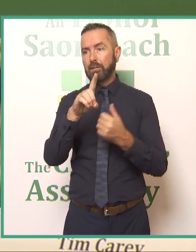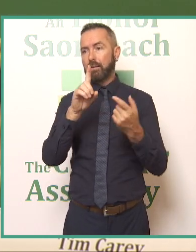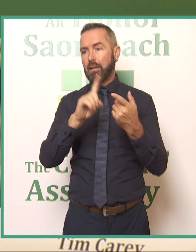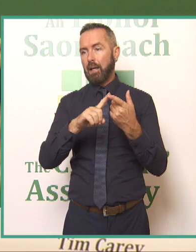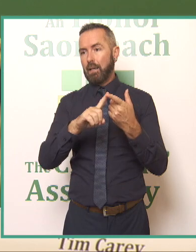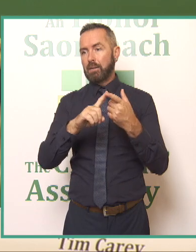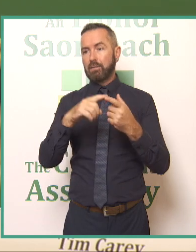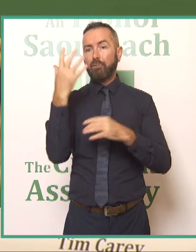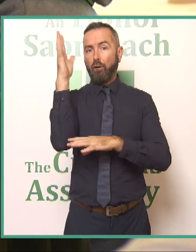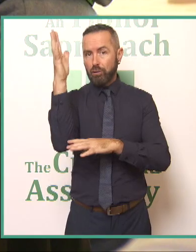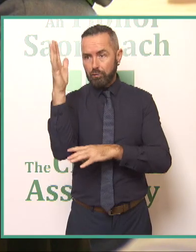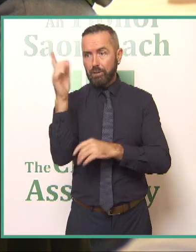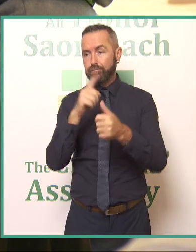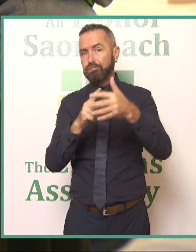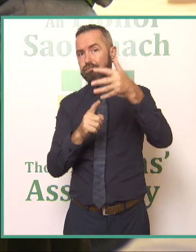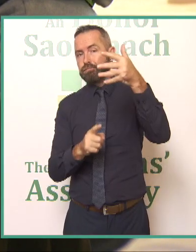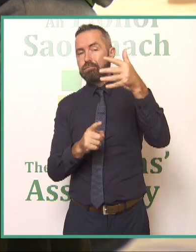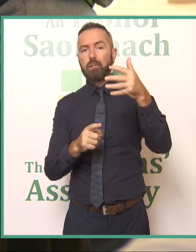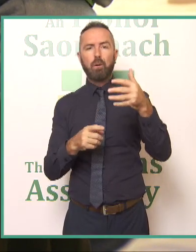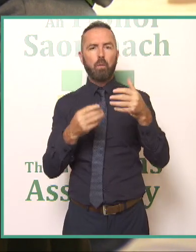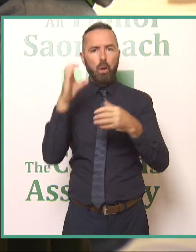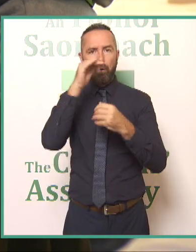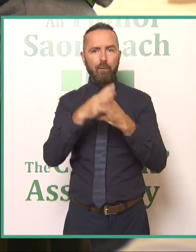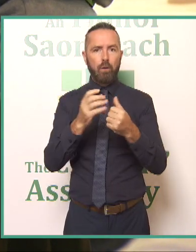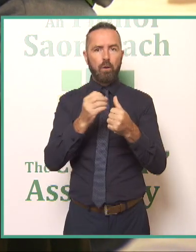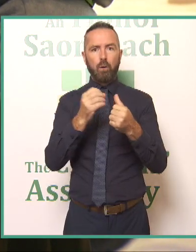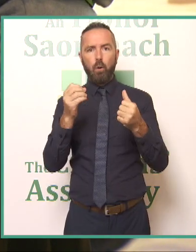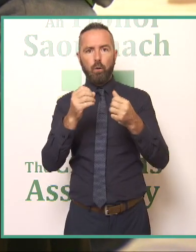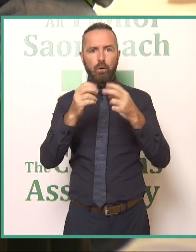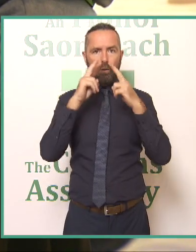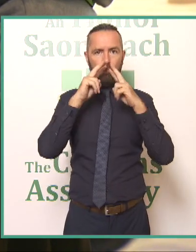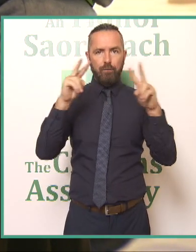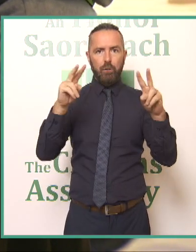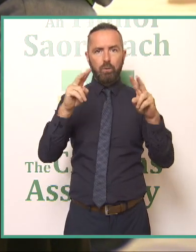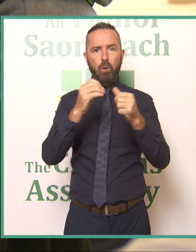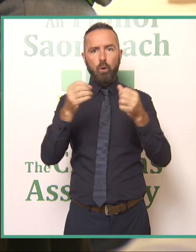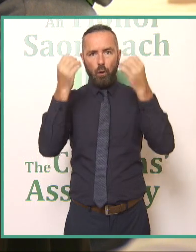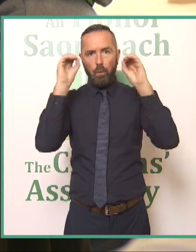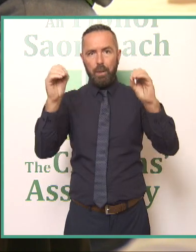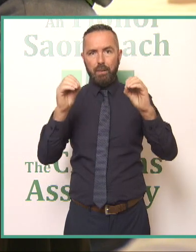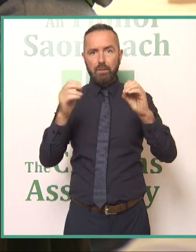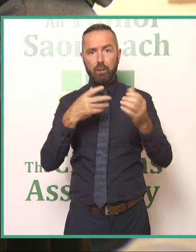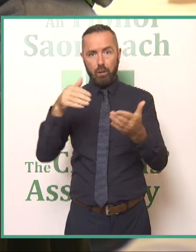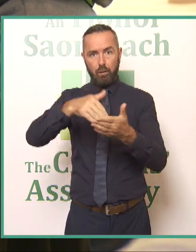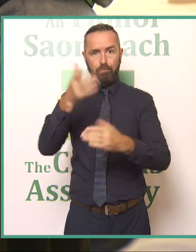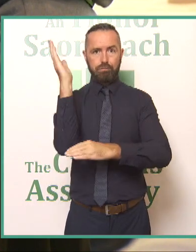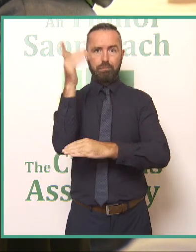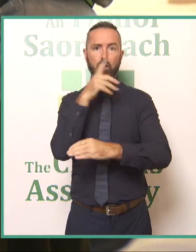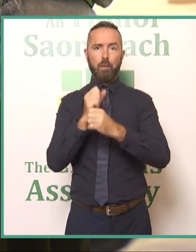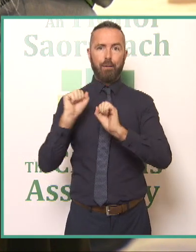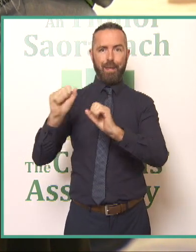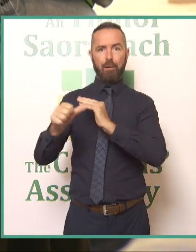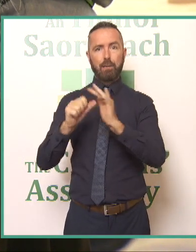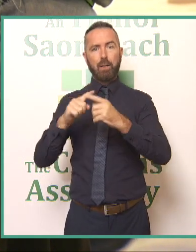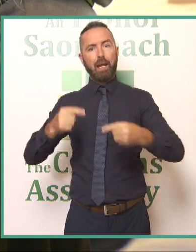opinions and voices and to come and and express their experiences and what the challenges that they